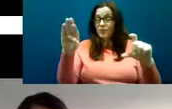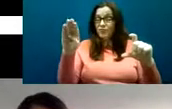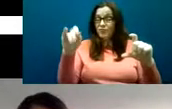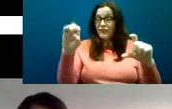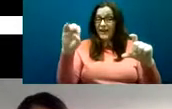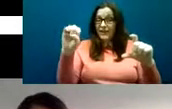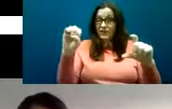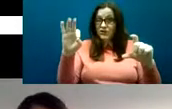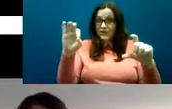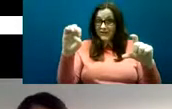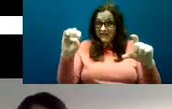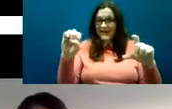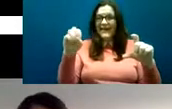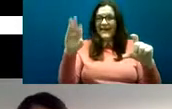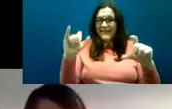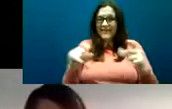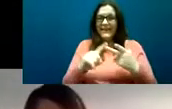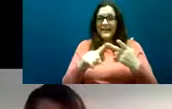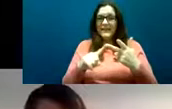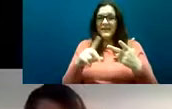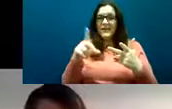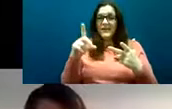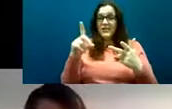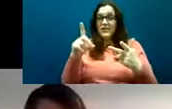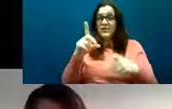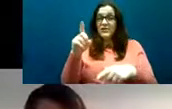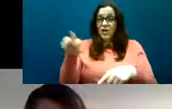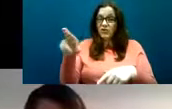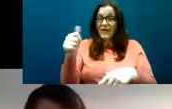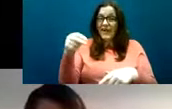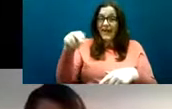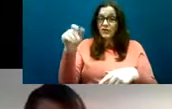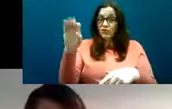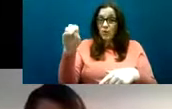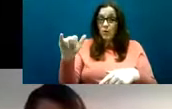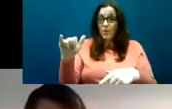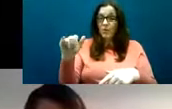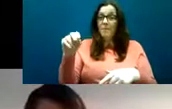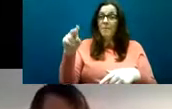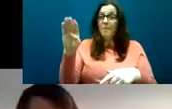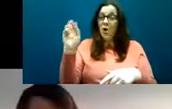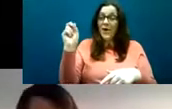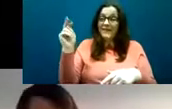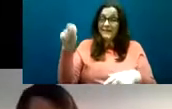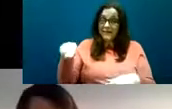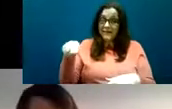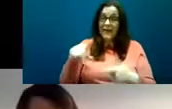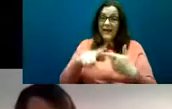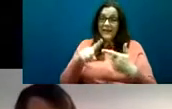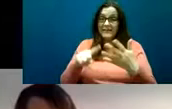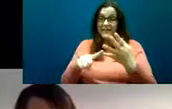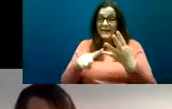School of Nursing at DCU and Alistair Churchyard from the University of London in the UK so the study was looking at the whole